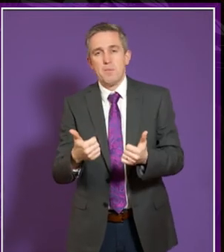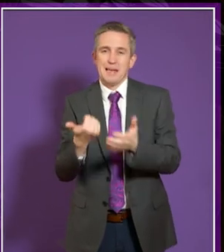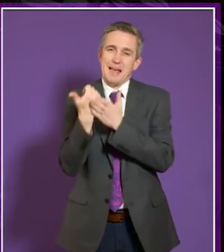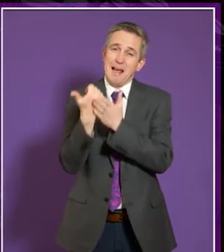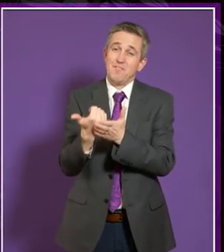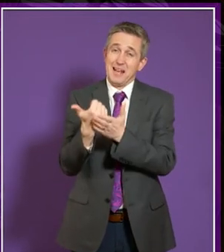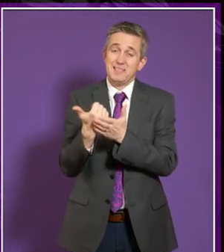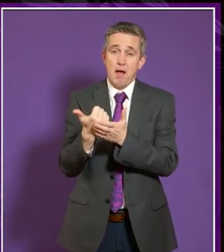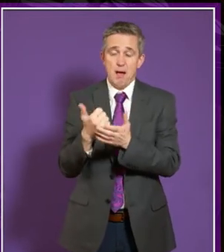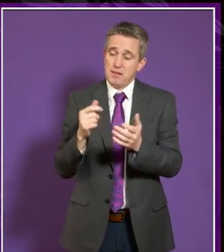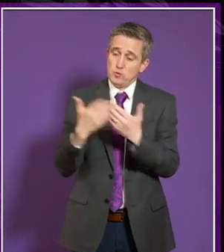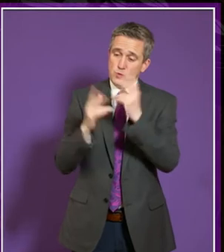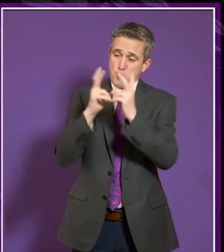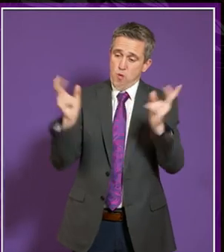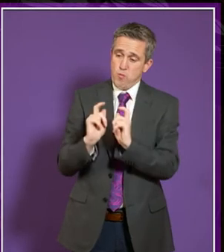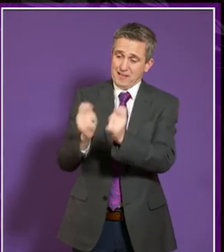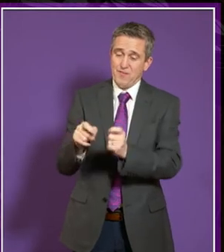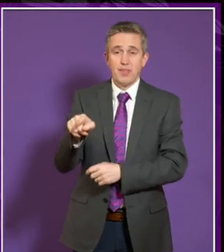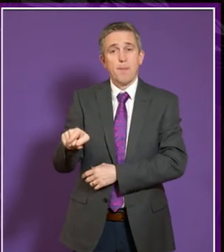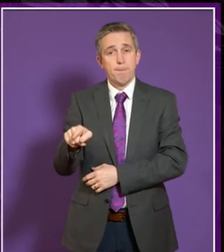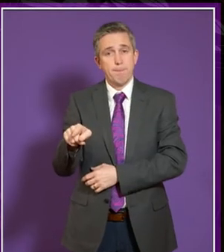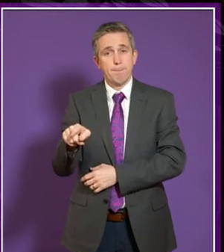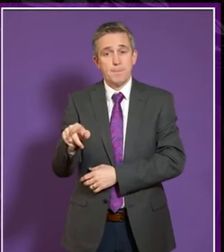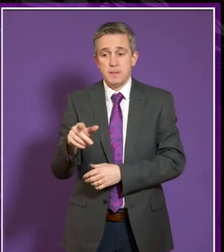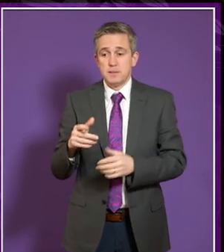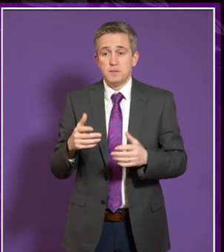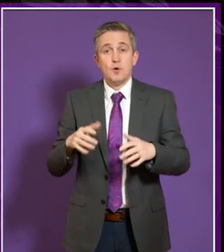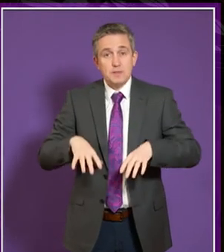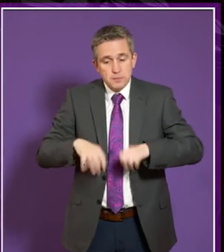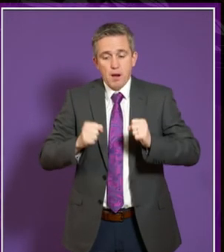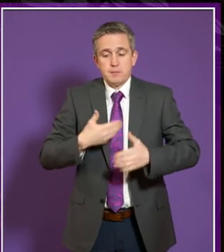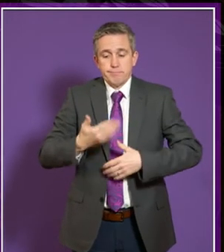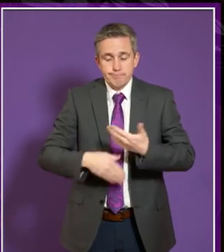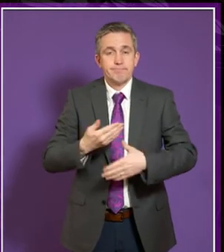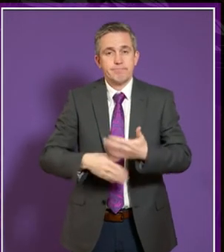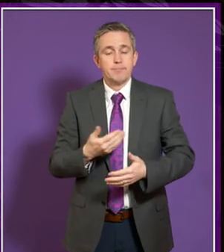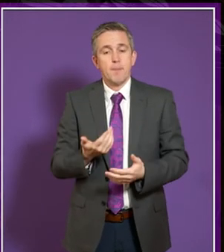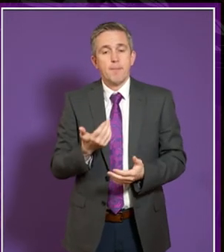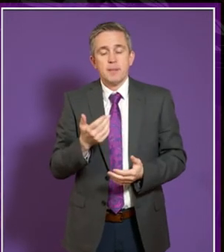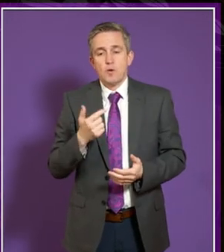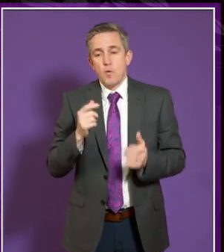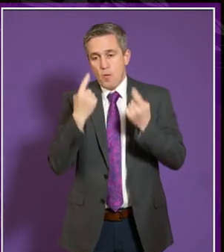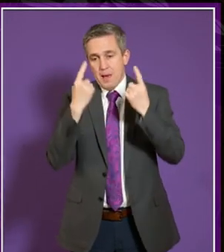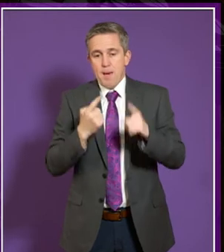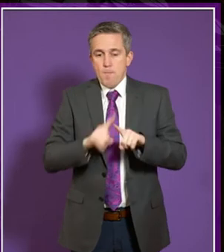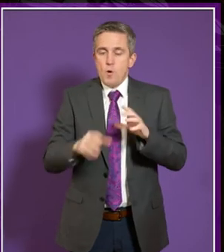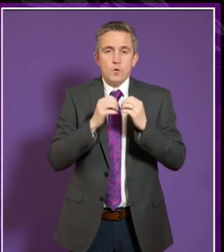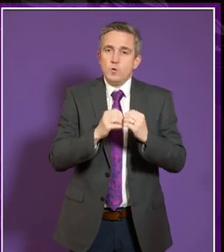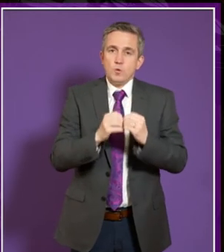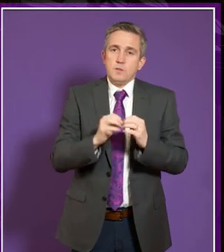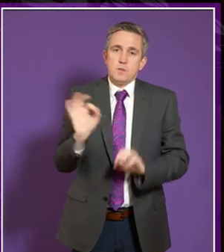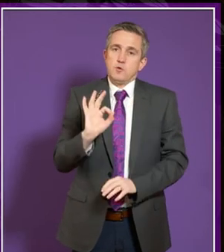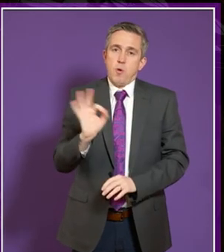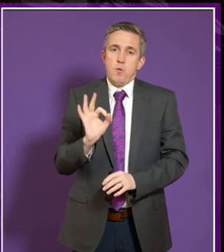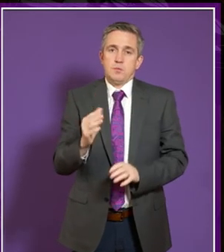of discussion um about this but it's to recognize that the bulk of students aren't coming near student support so